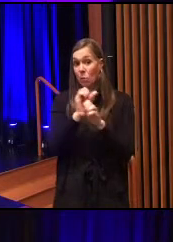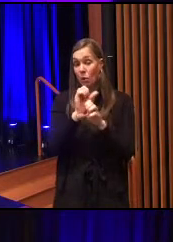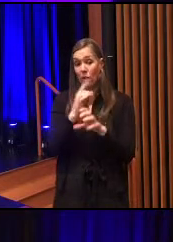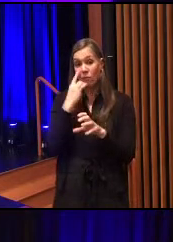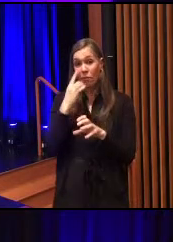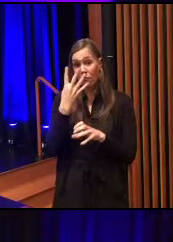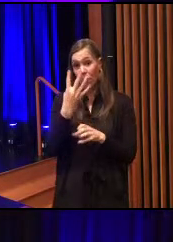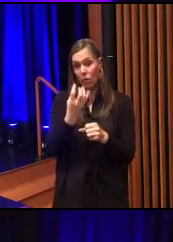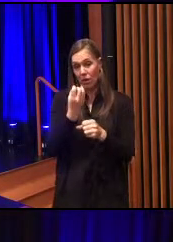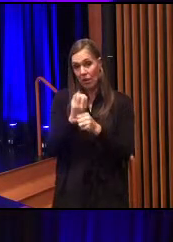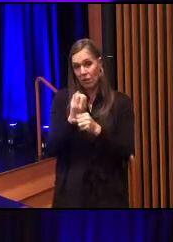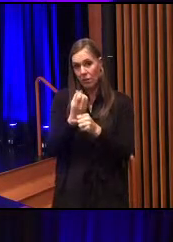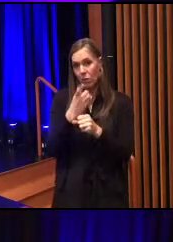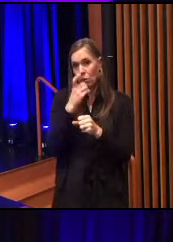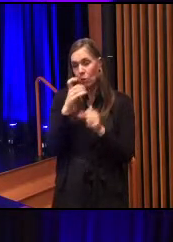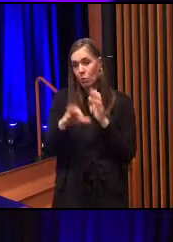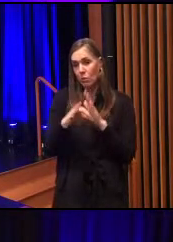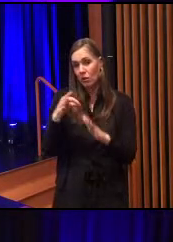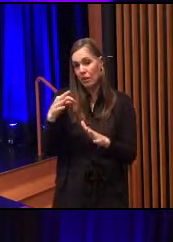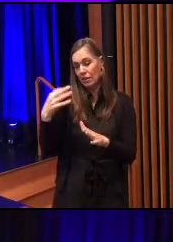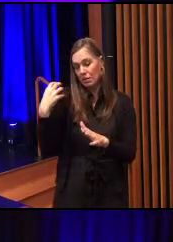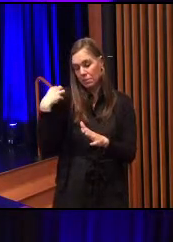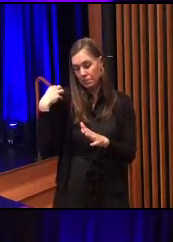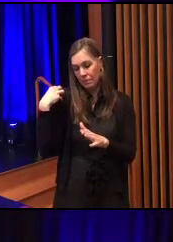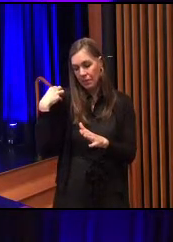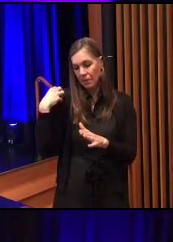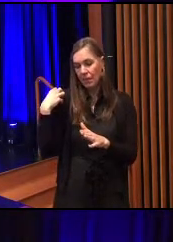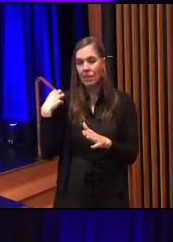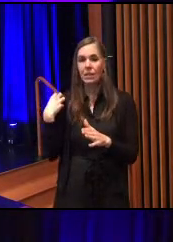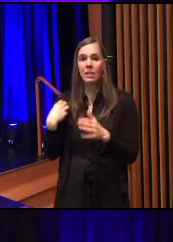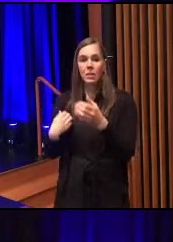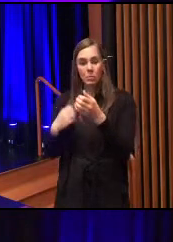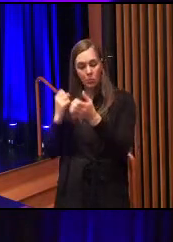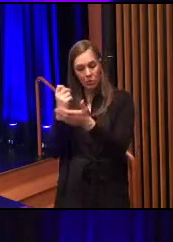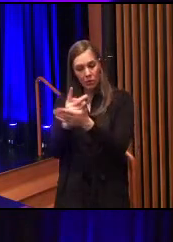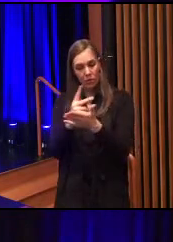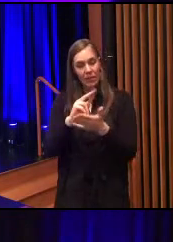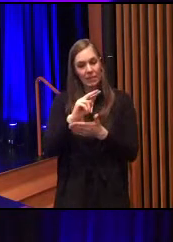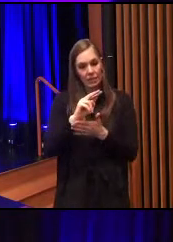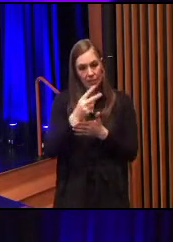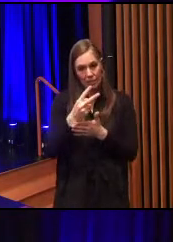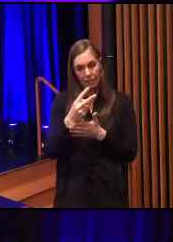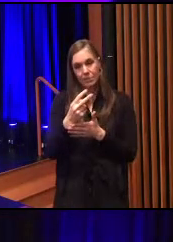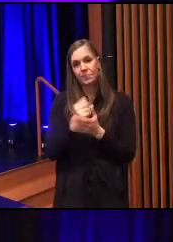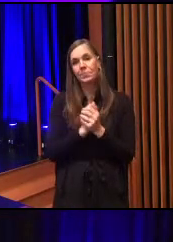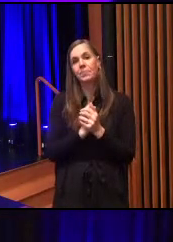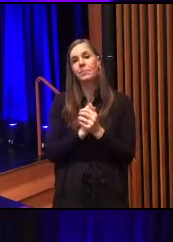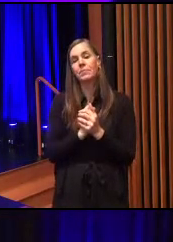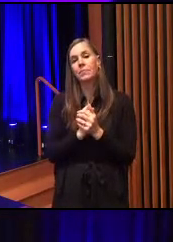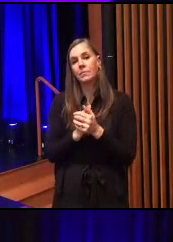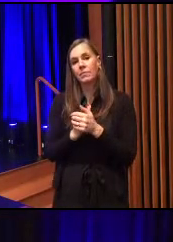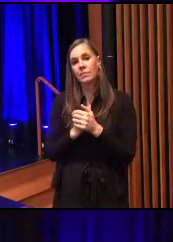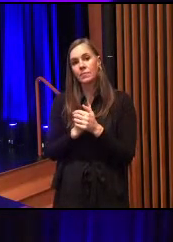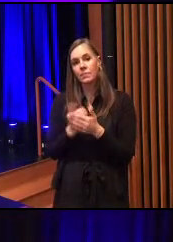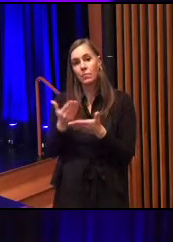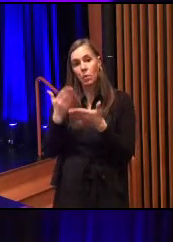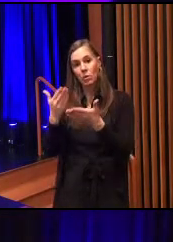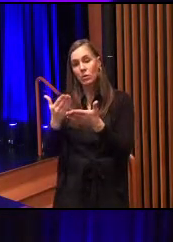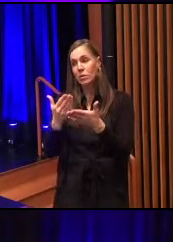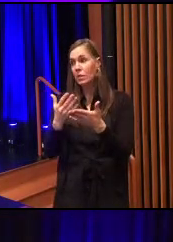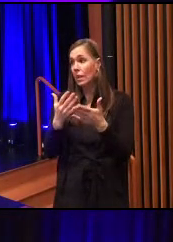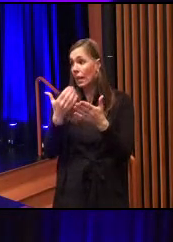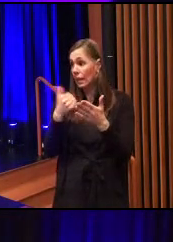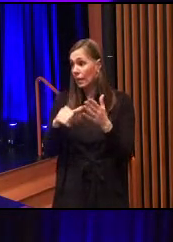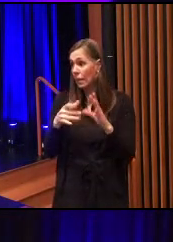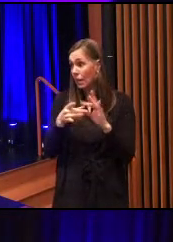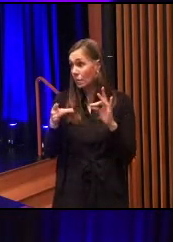years. Motion to approve. Second. We have a motion and a second. Council comments.